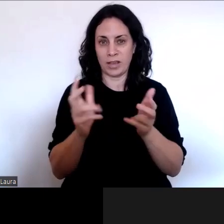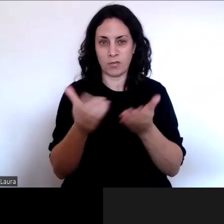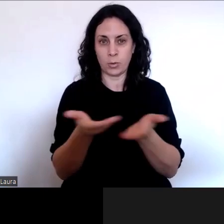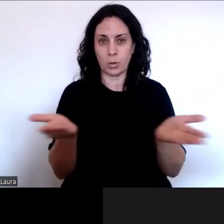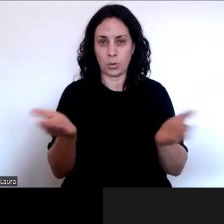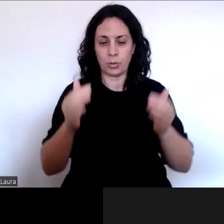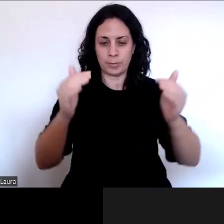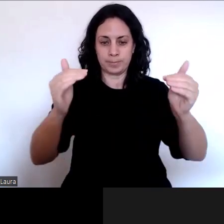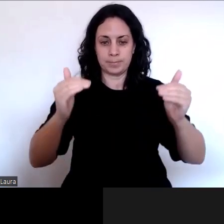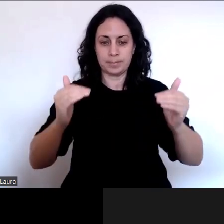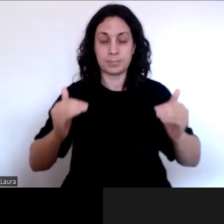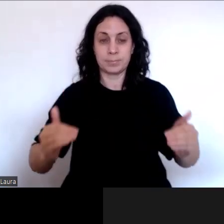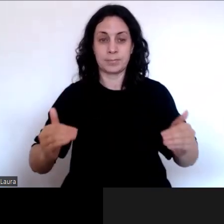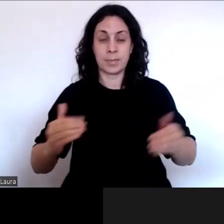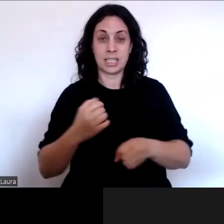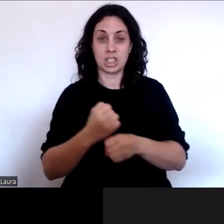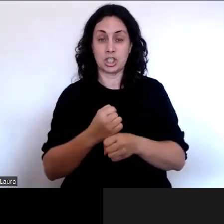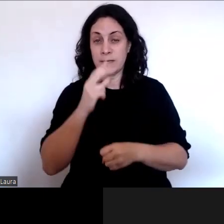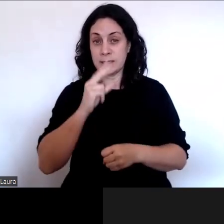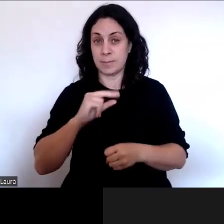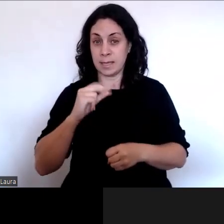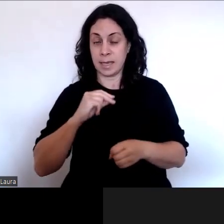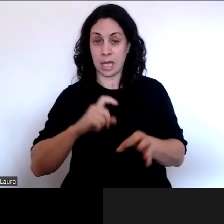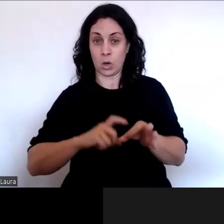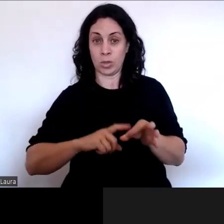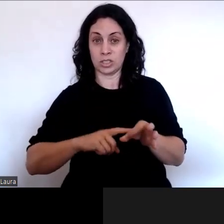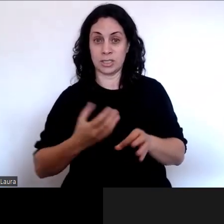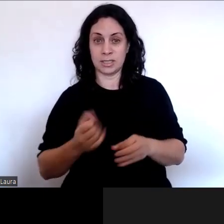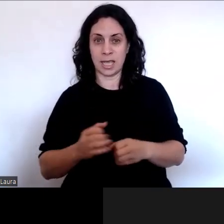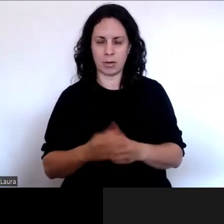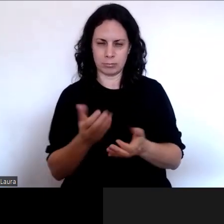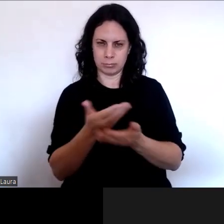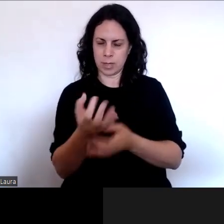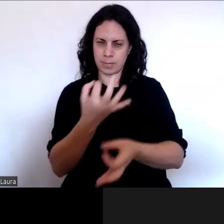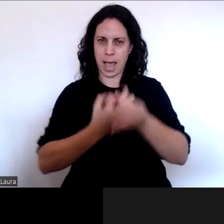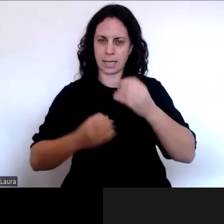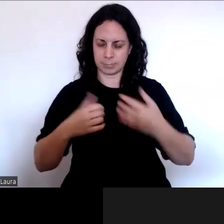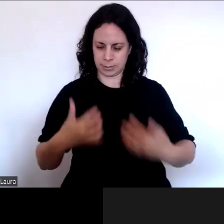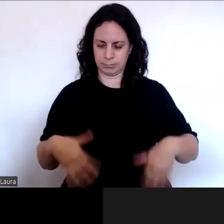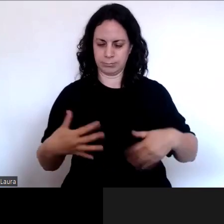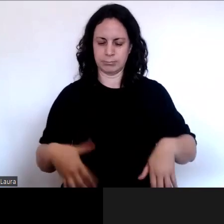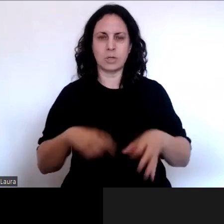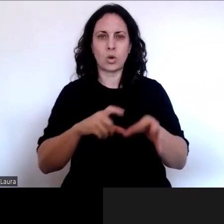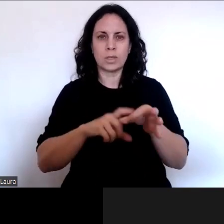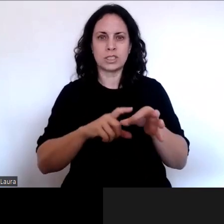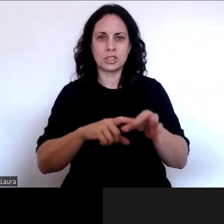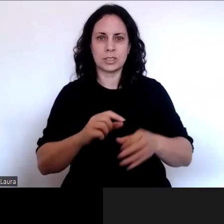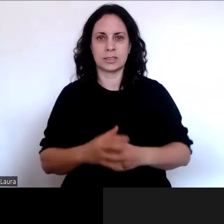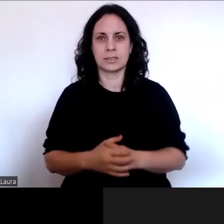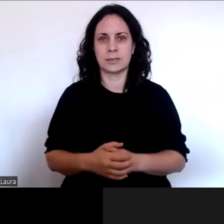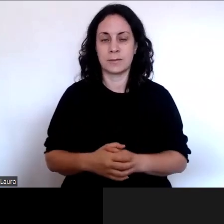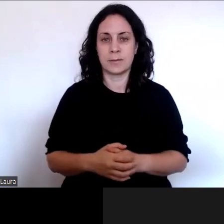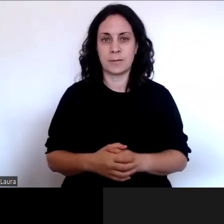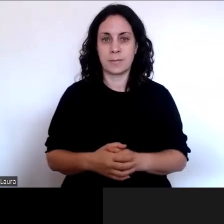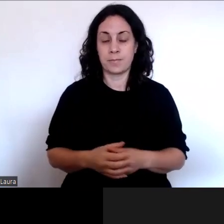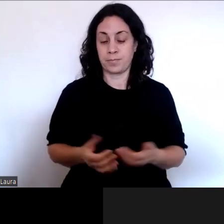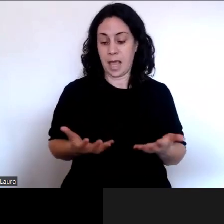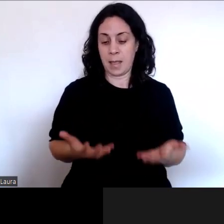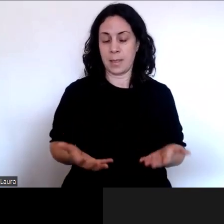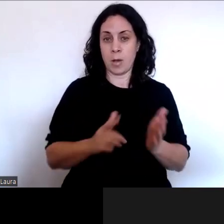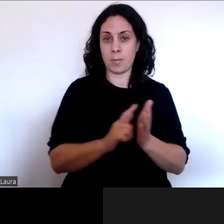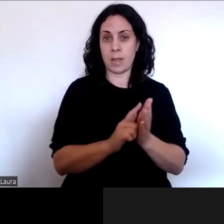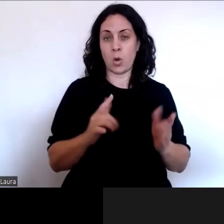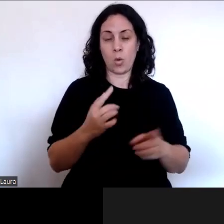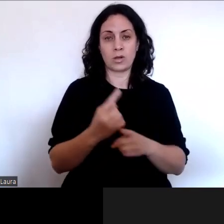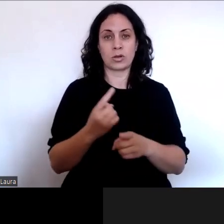another question here. Another good one. You guys are asking good questions. This one says the current laws talk about decision